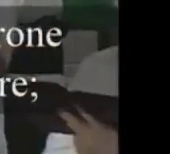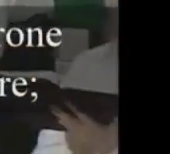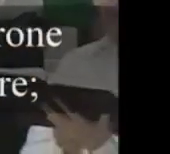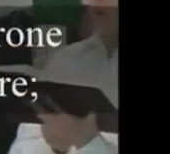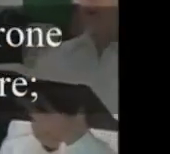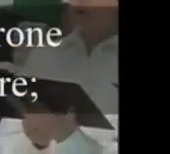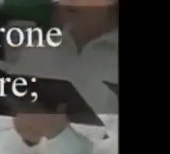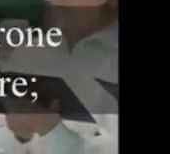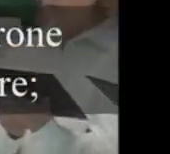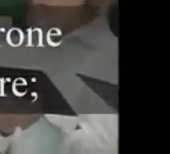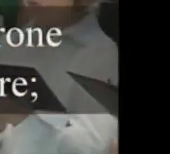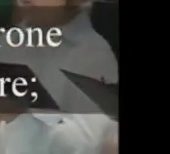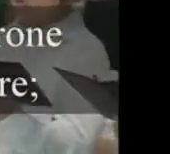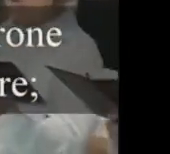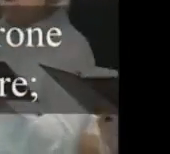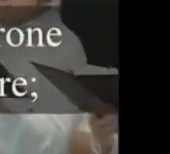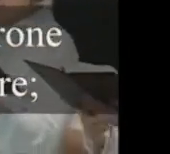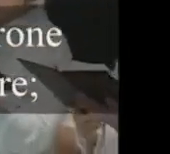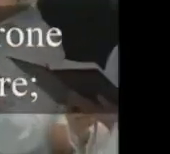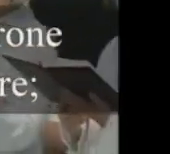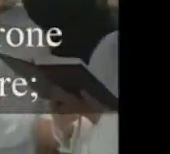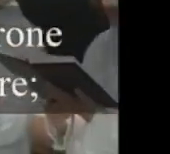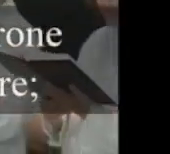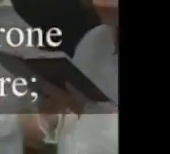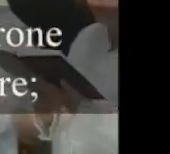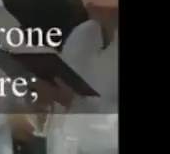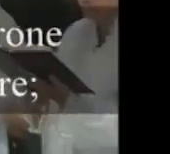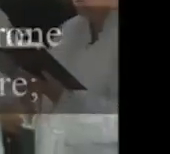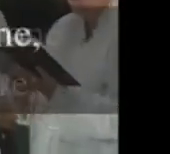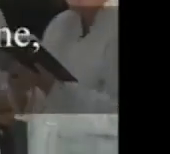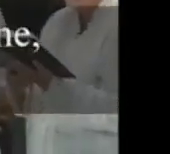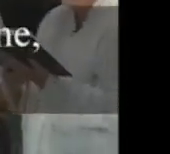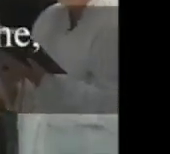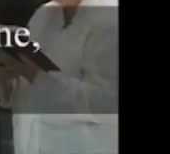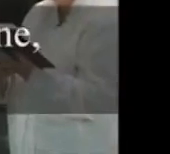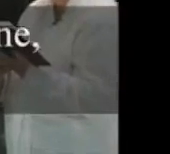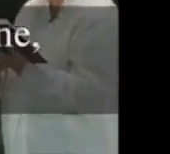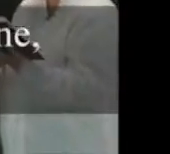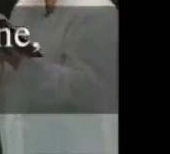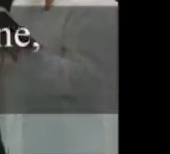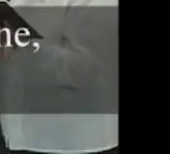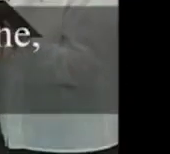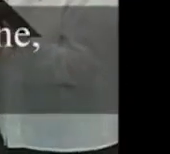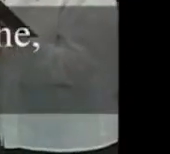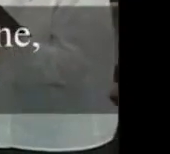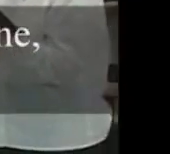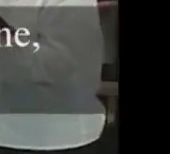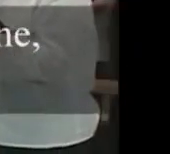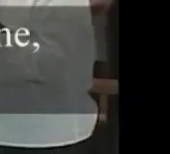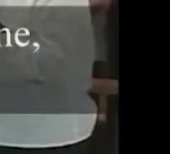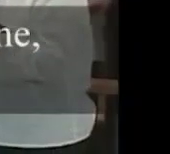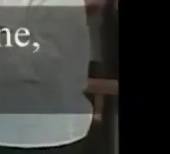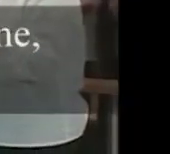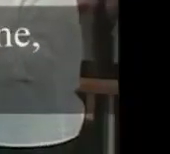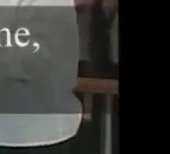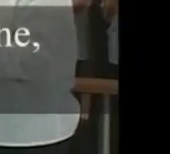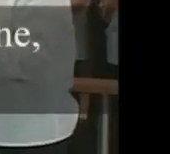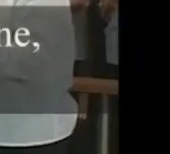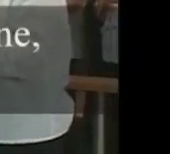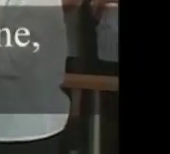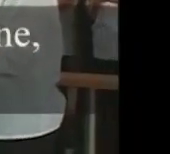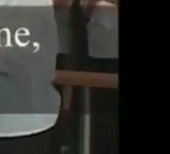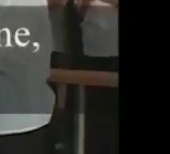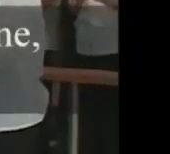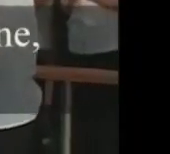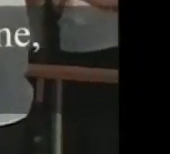thy saints have dwelt with you. Sufficient is thy norm